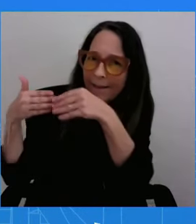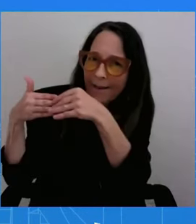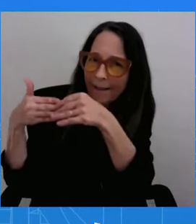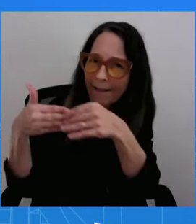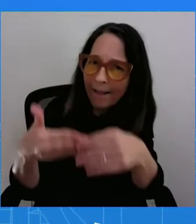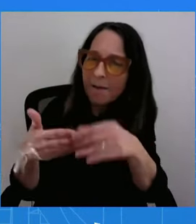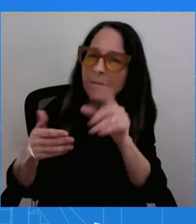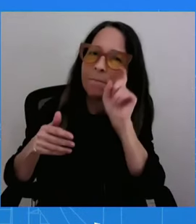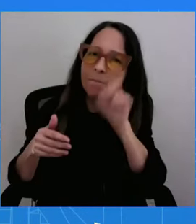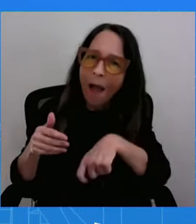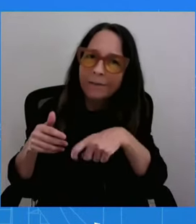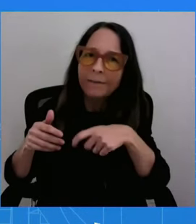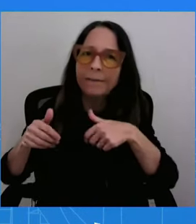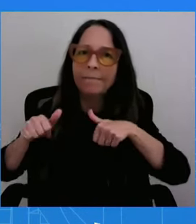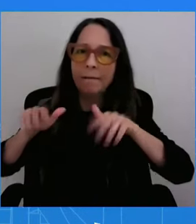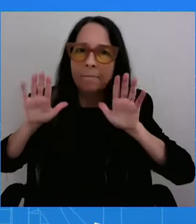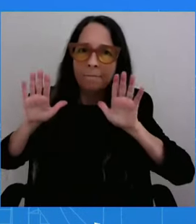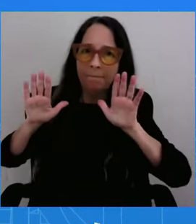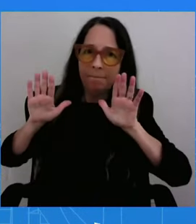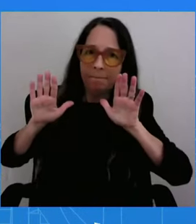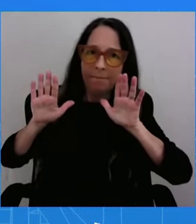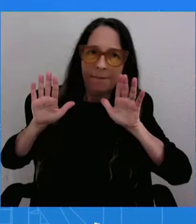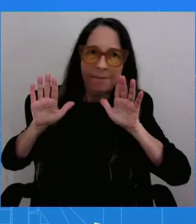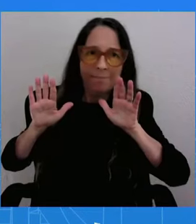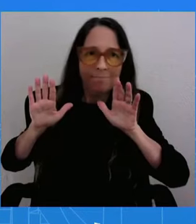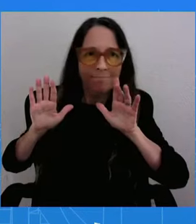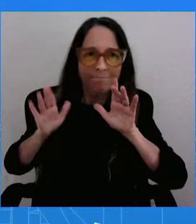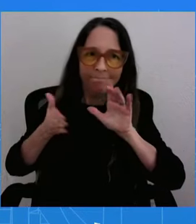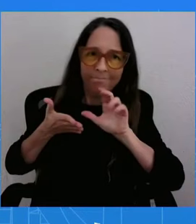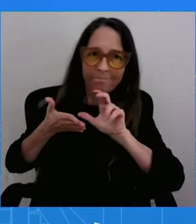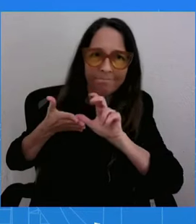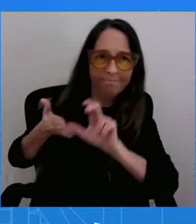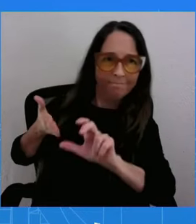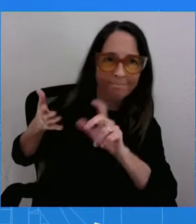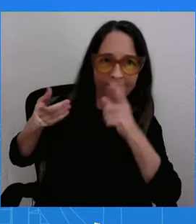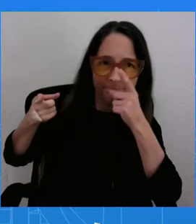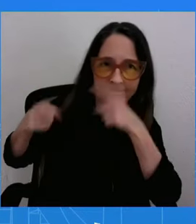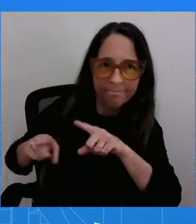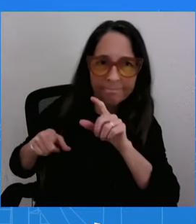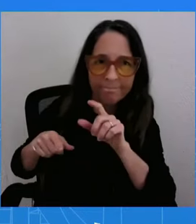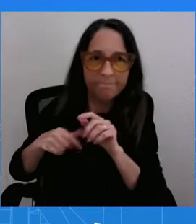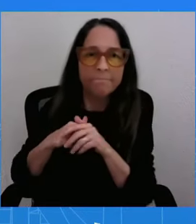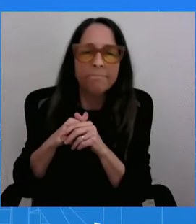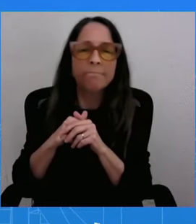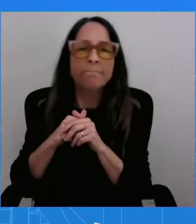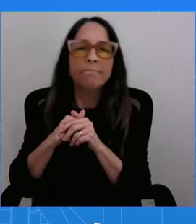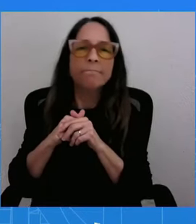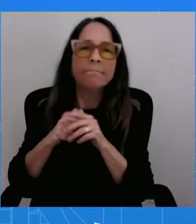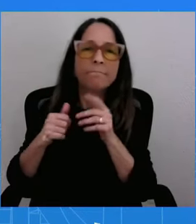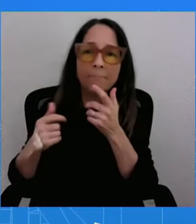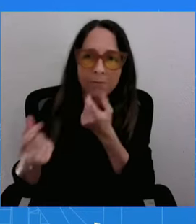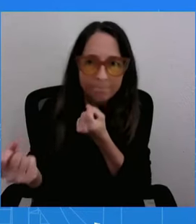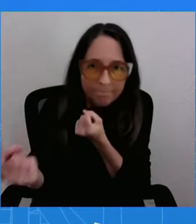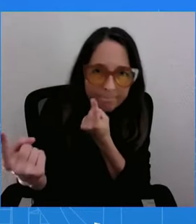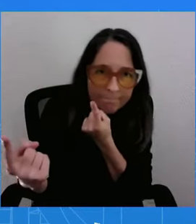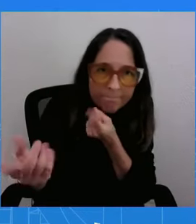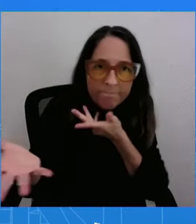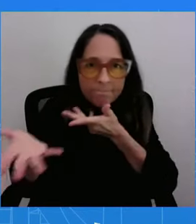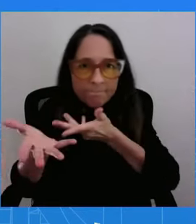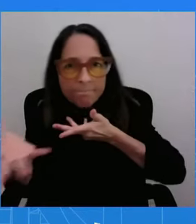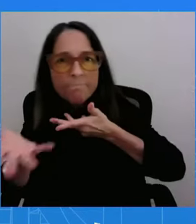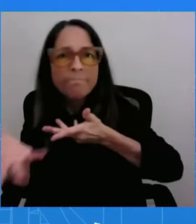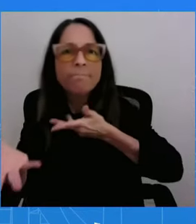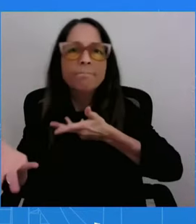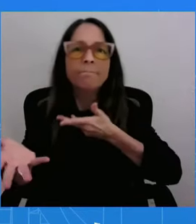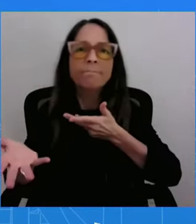a common understanding of exactly how this ceasefire is going to benefit the people of Israel and the people of Gaza. And there are substantial things